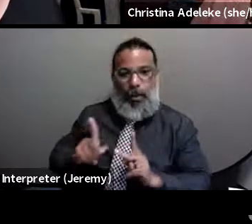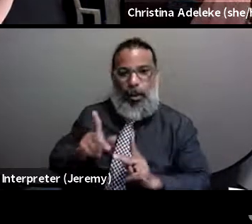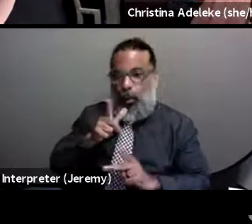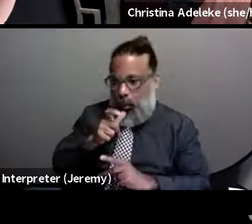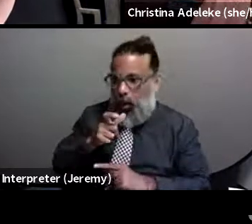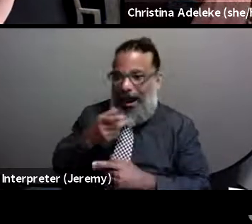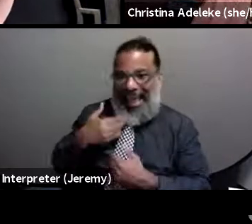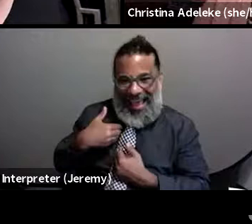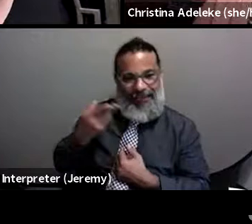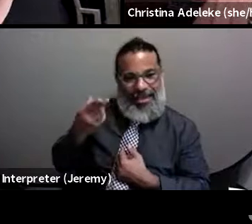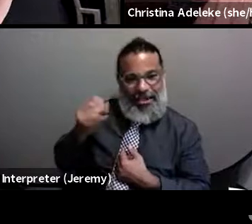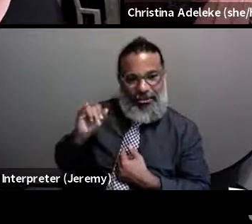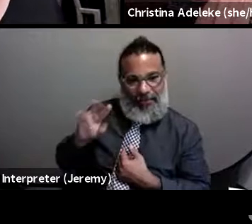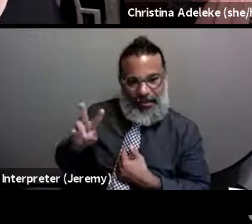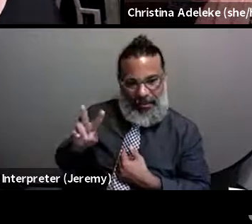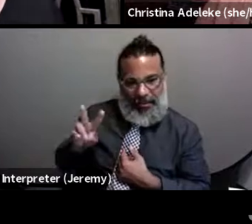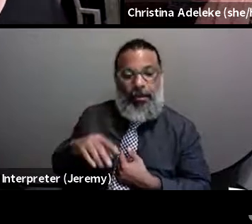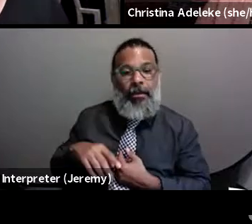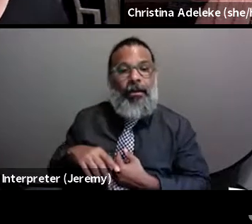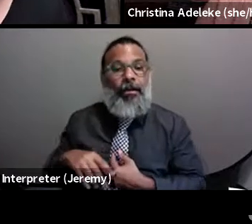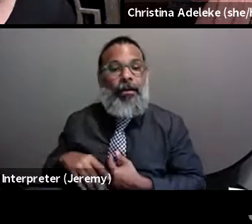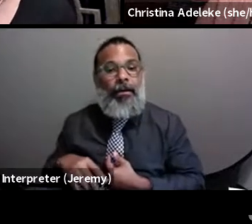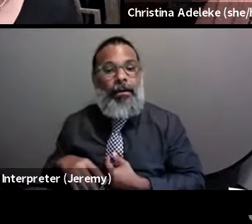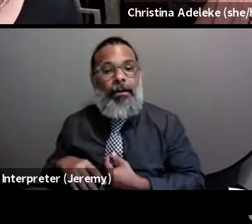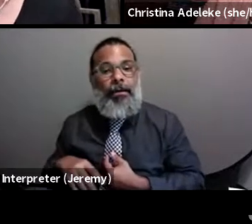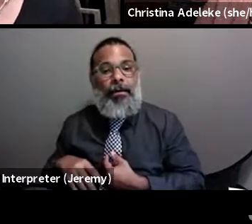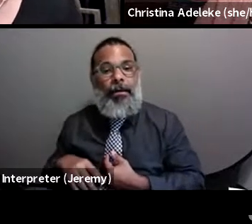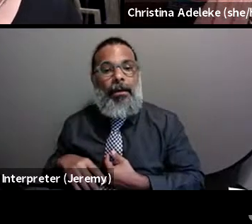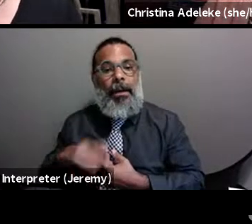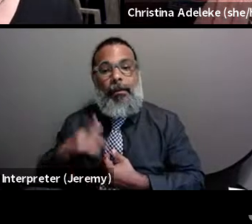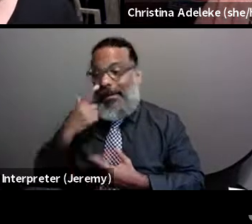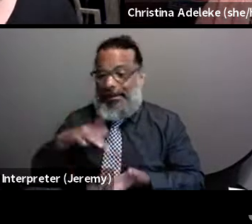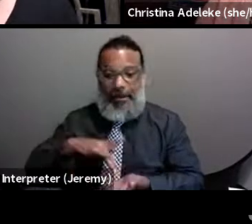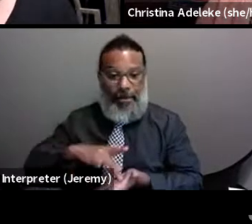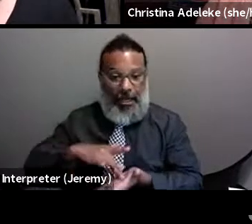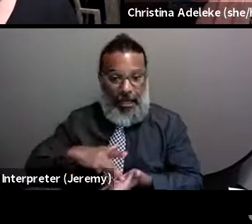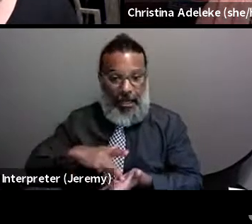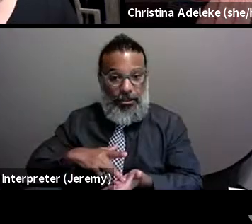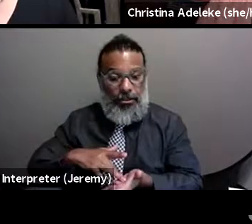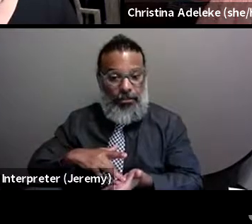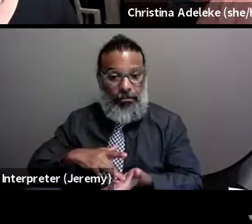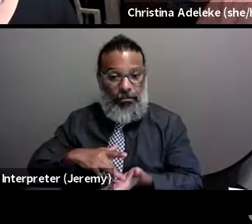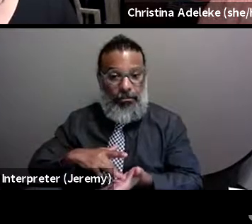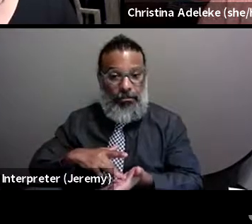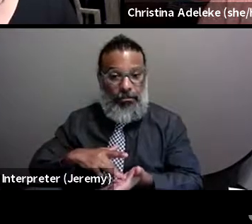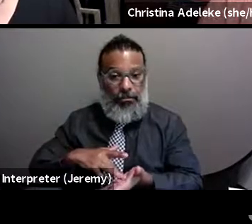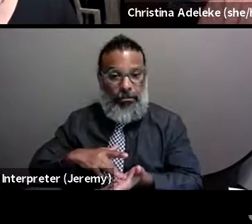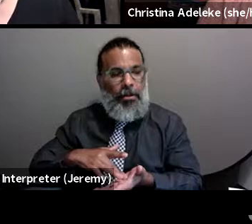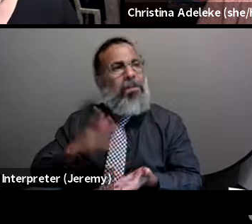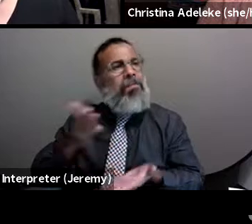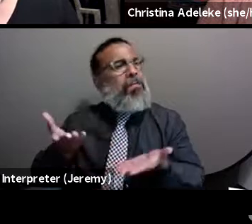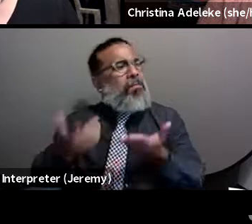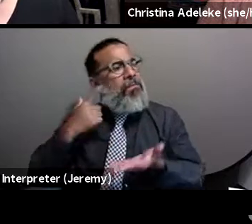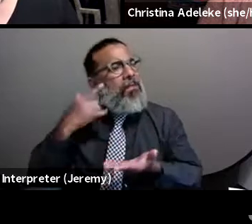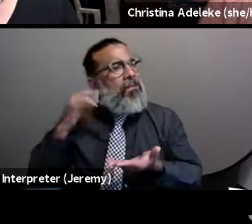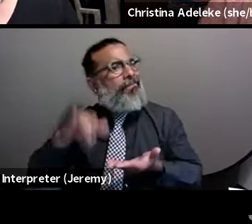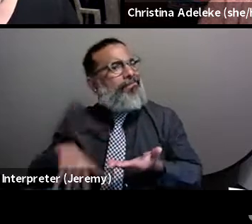with HIV. And though, you know, because of the medications we may, you know, we may think that our